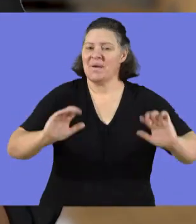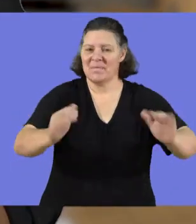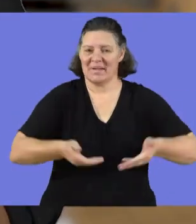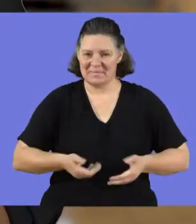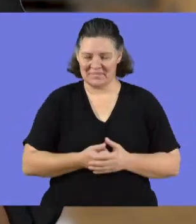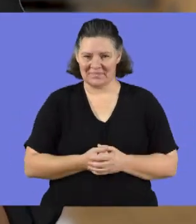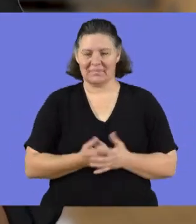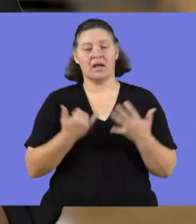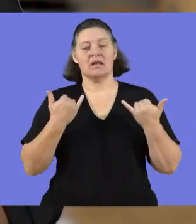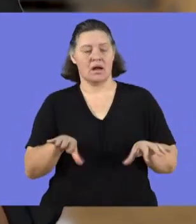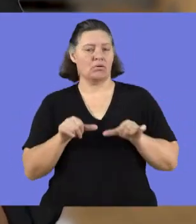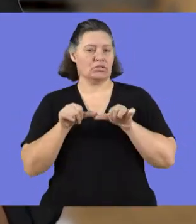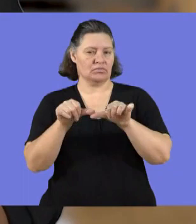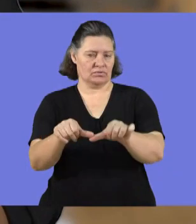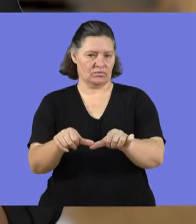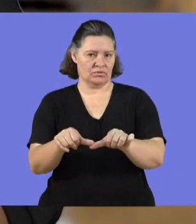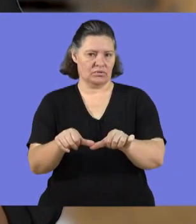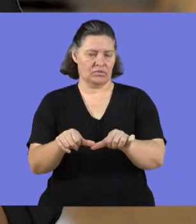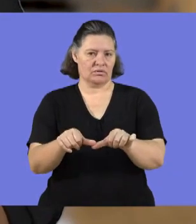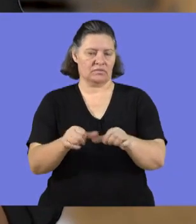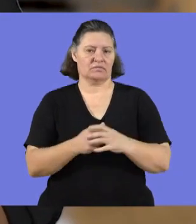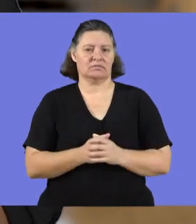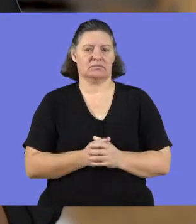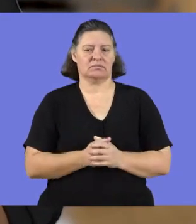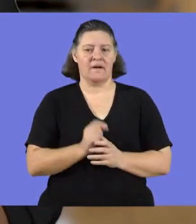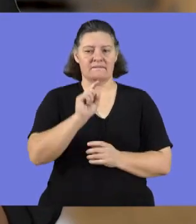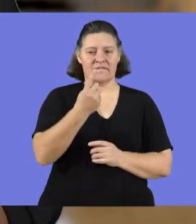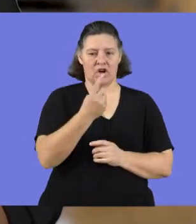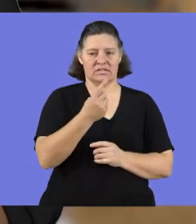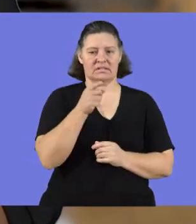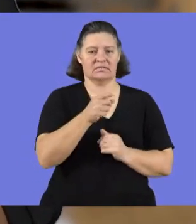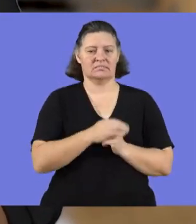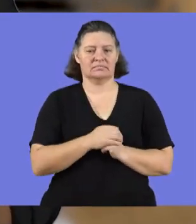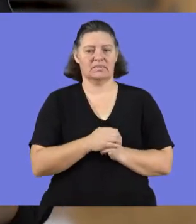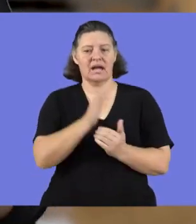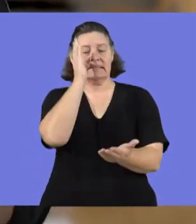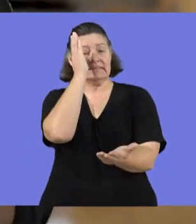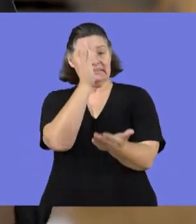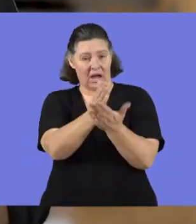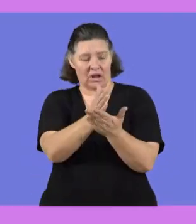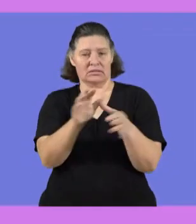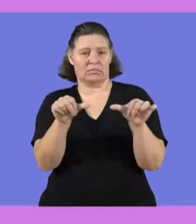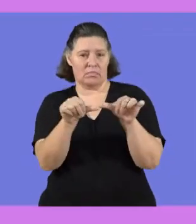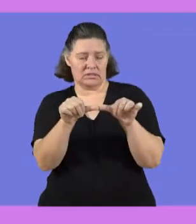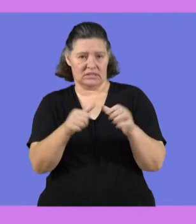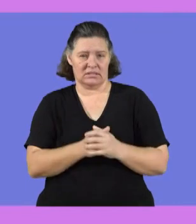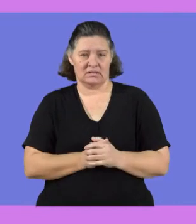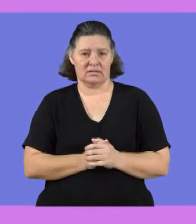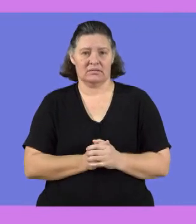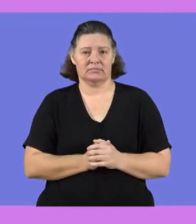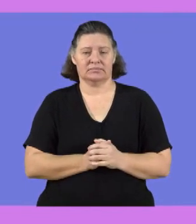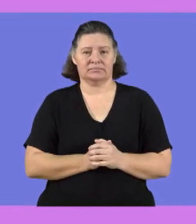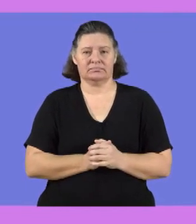Welcome back. Let us continue with the first section, direct proportion.